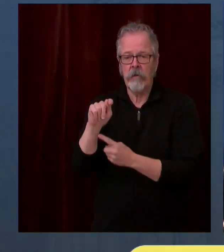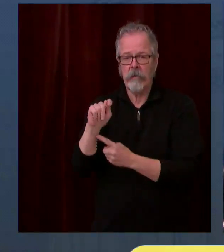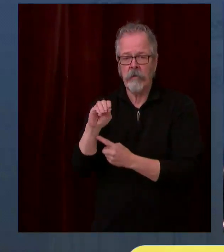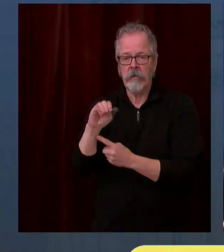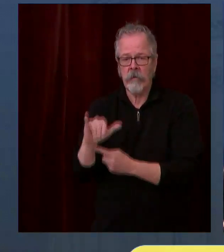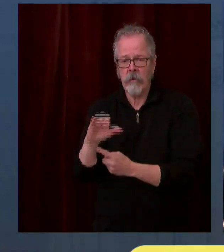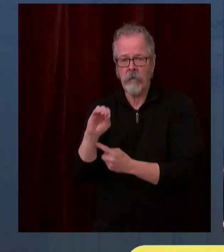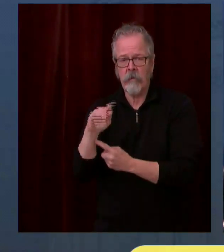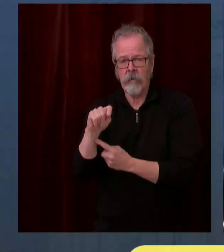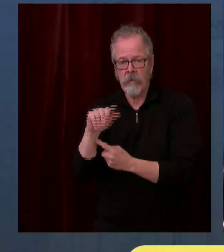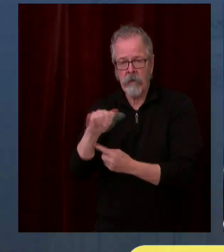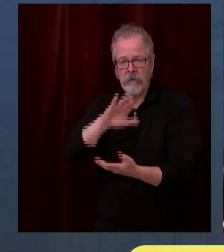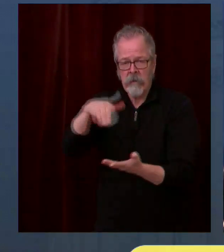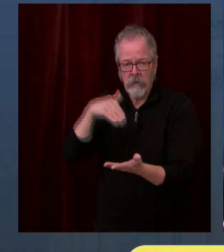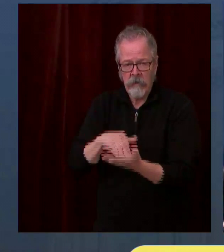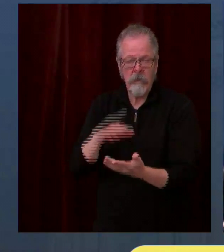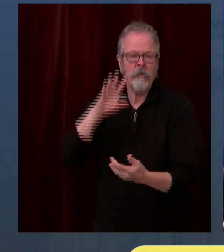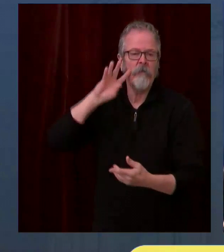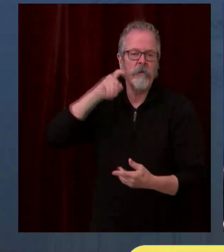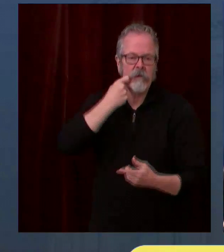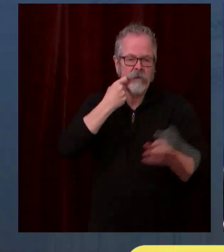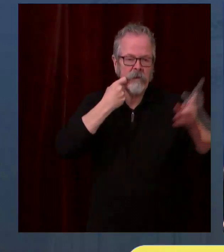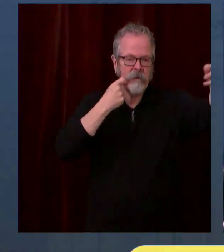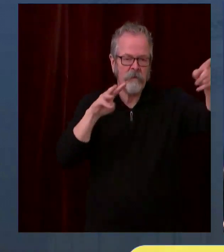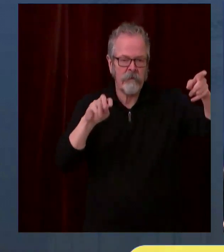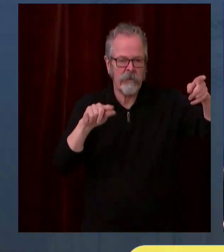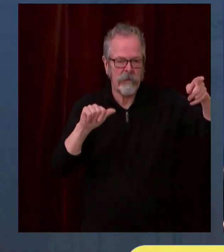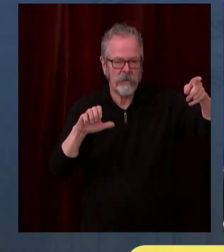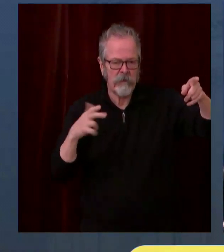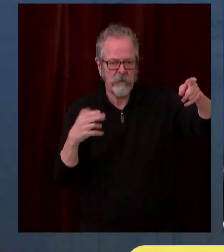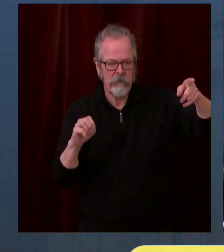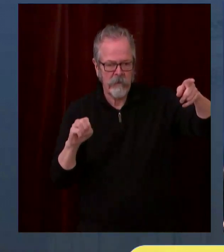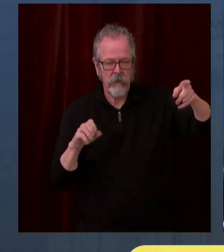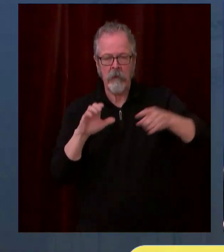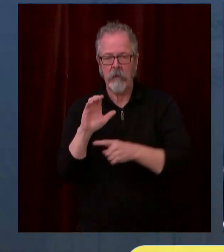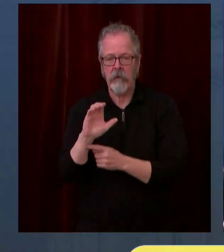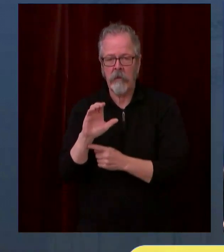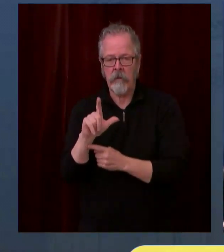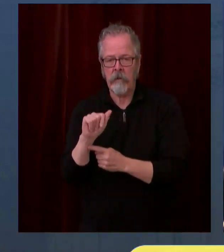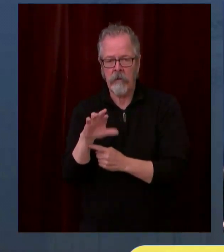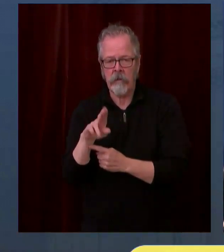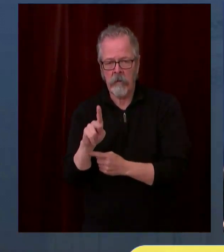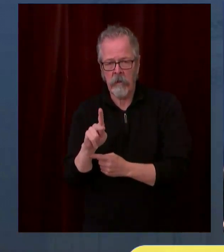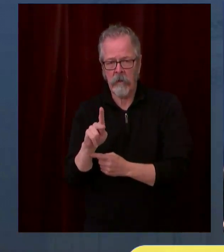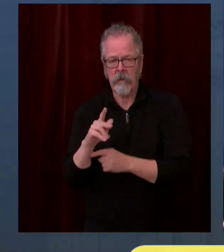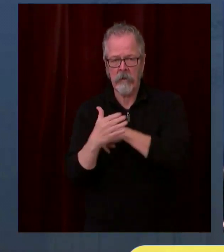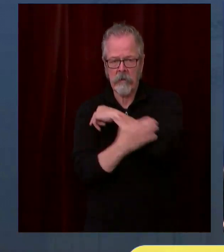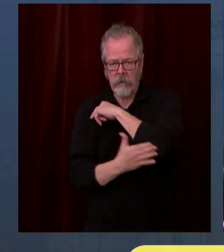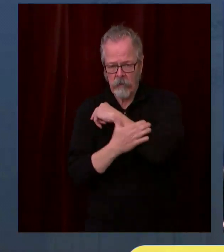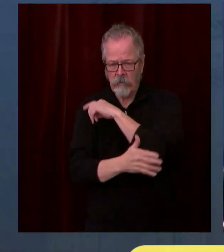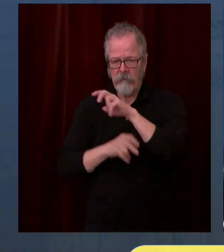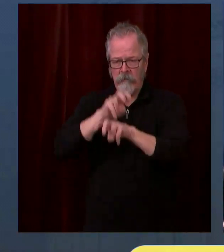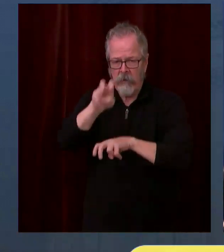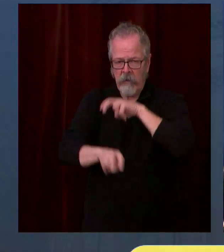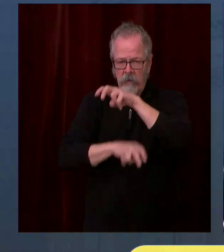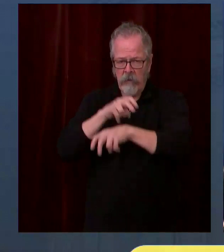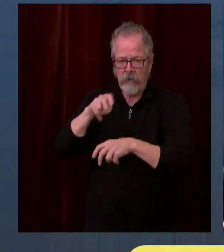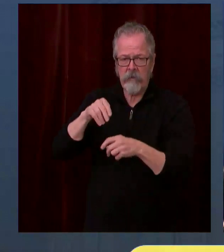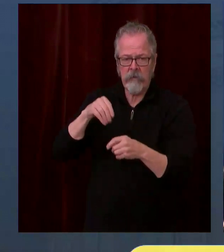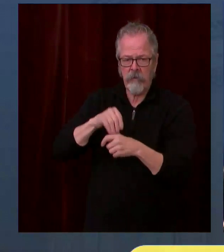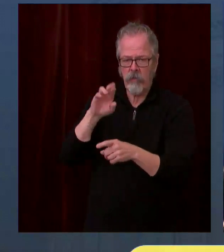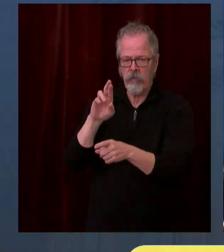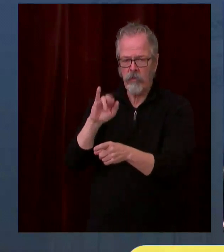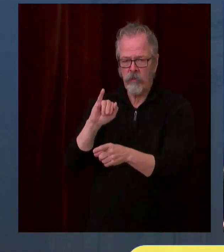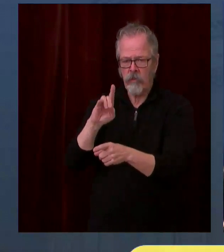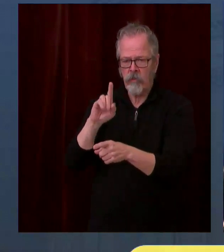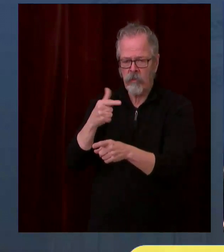So the state's allocation for doses for next week will be divided between these sites and